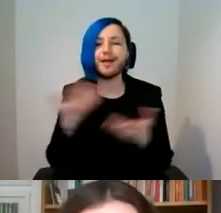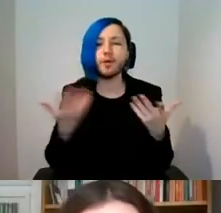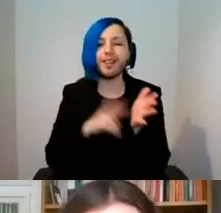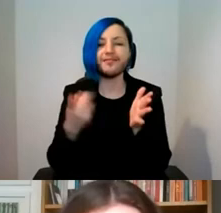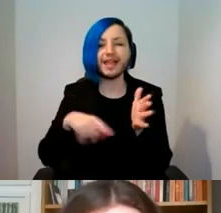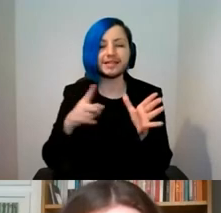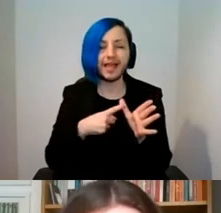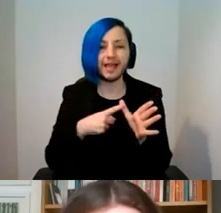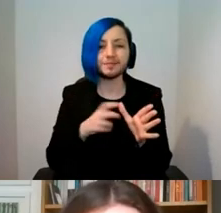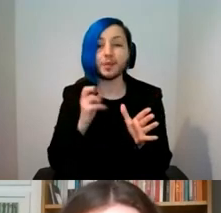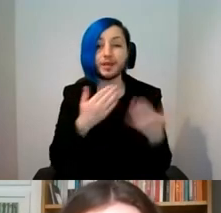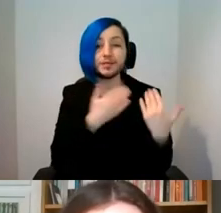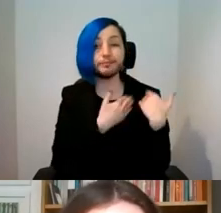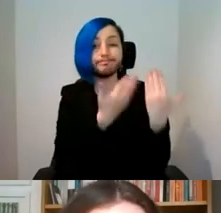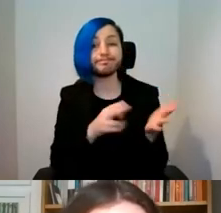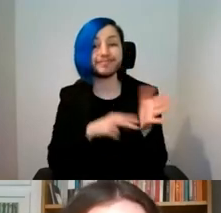OK, so over to you.